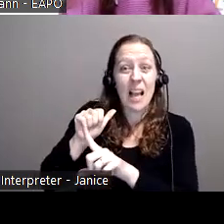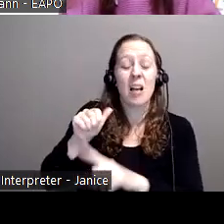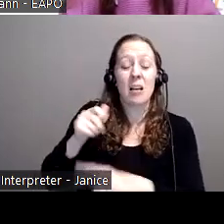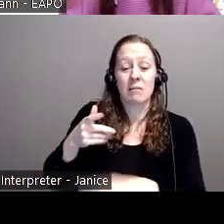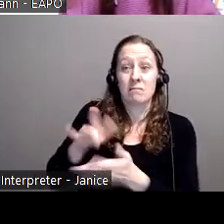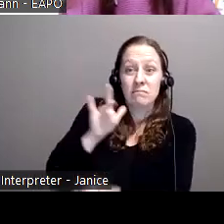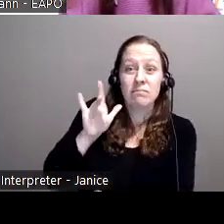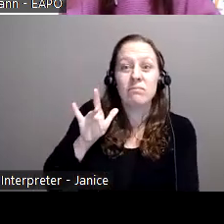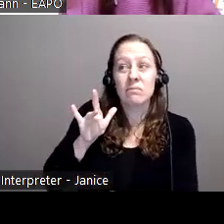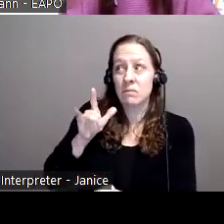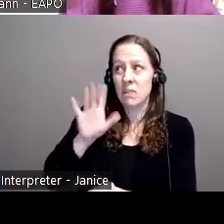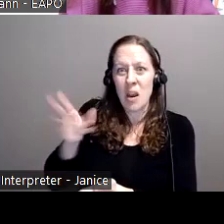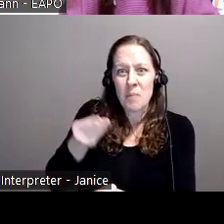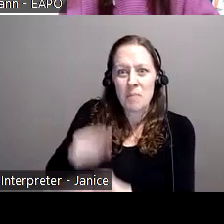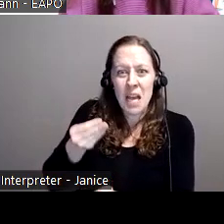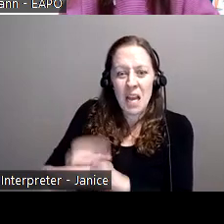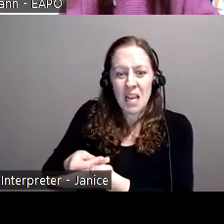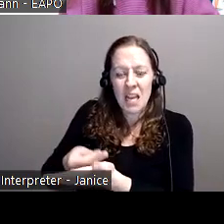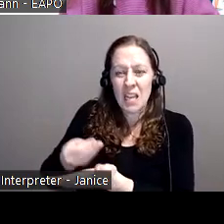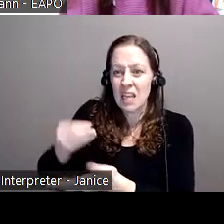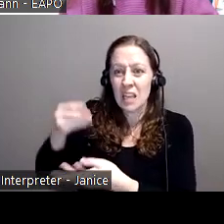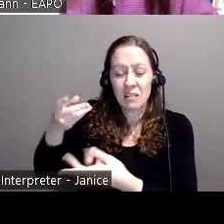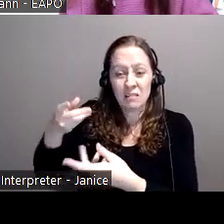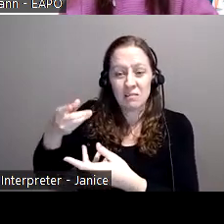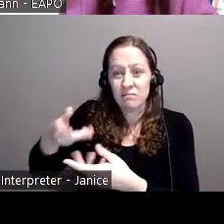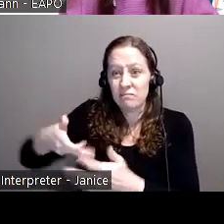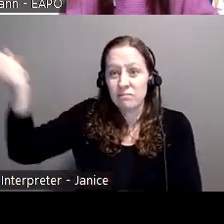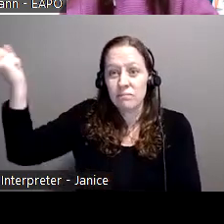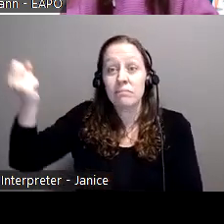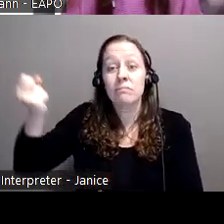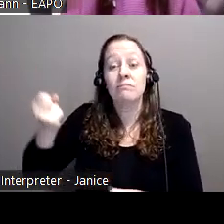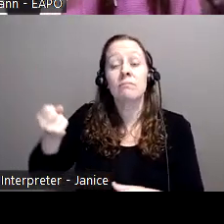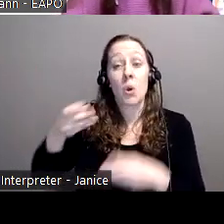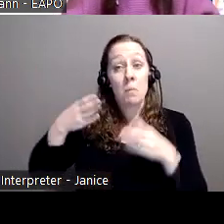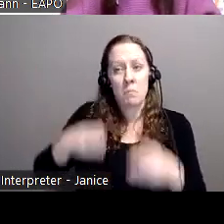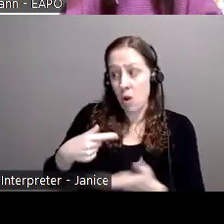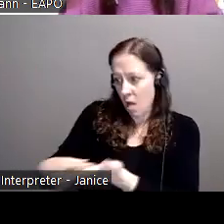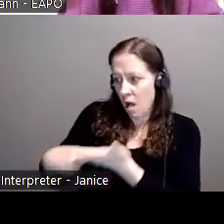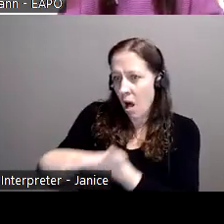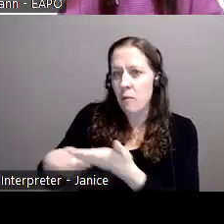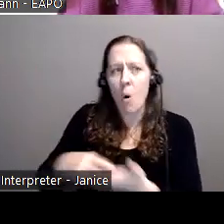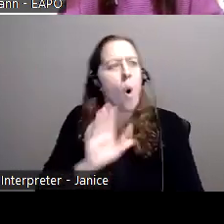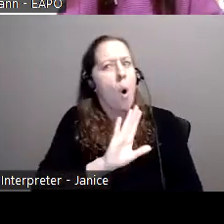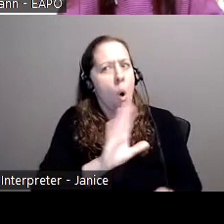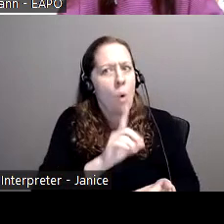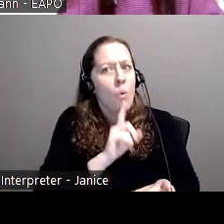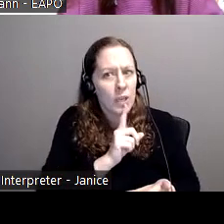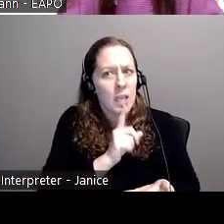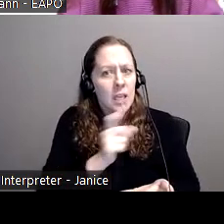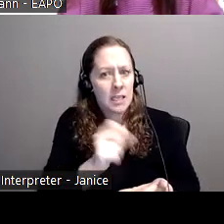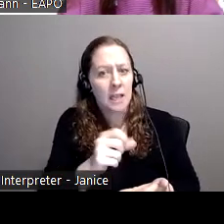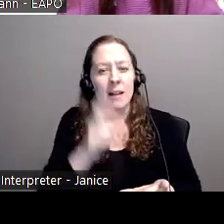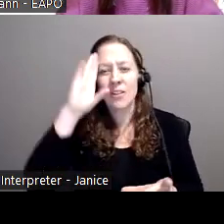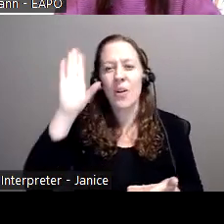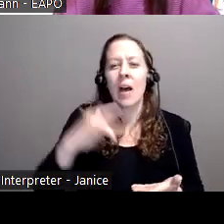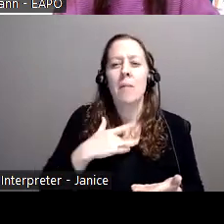um, how, and they've had that conversation, but they still believe that this is a real scenario. I know this happens a lot with